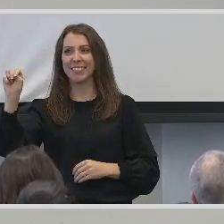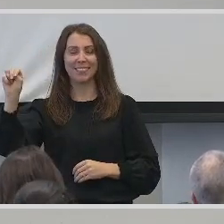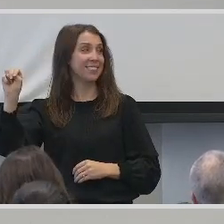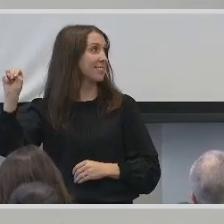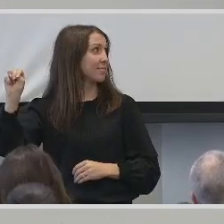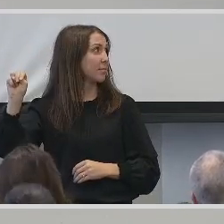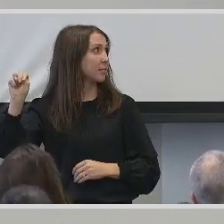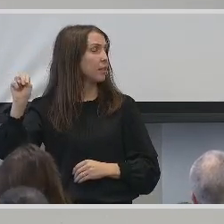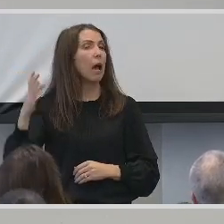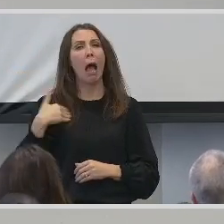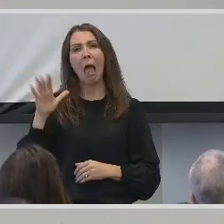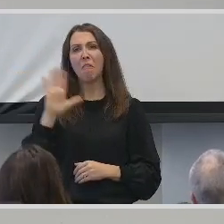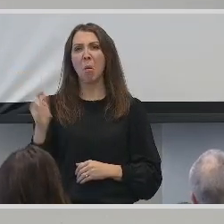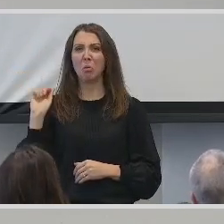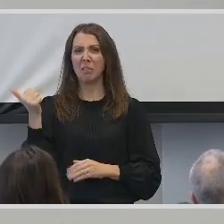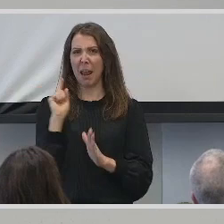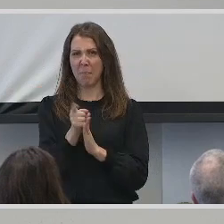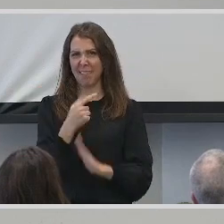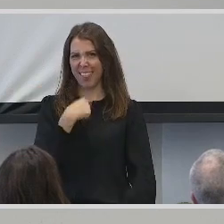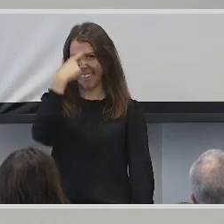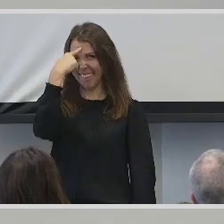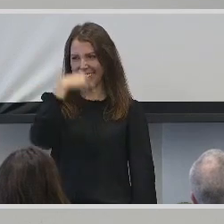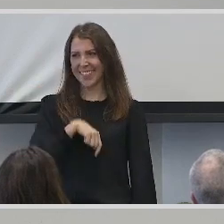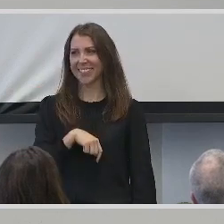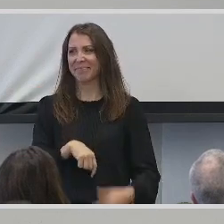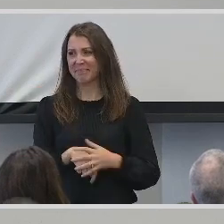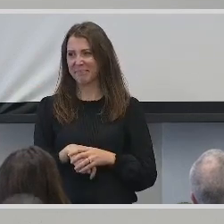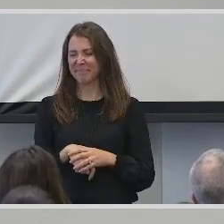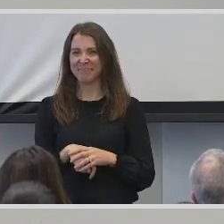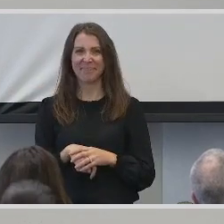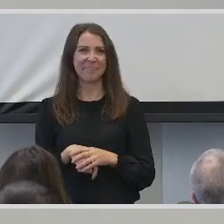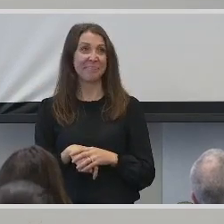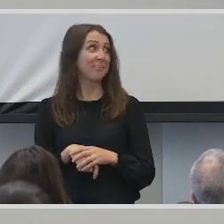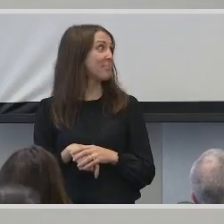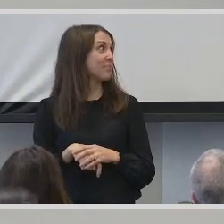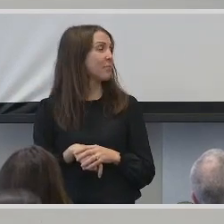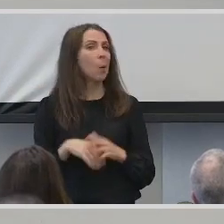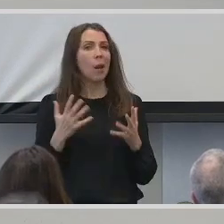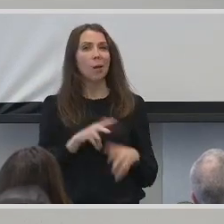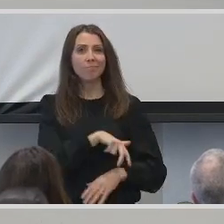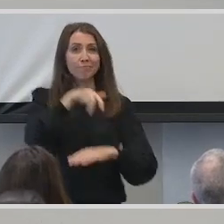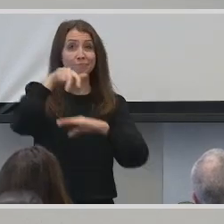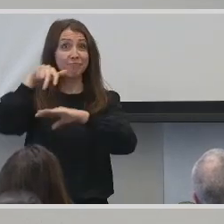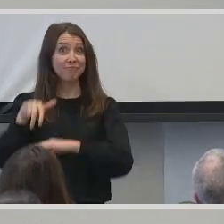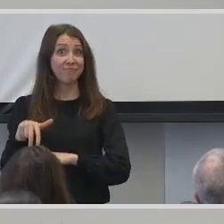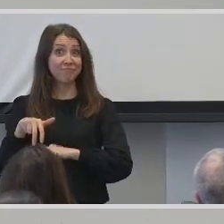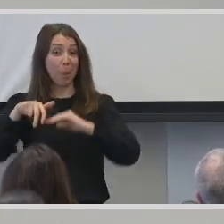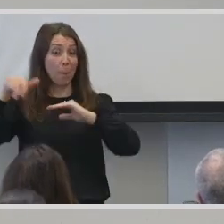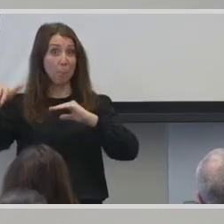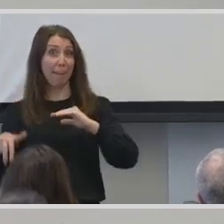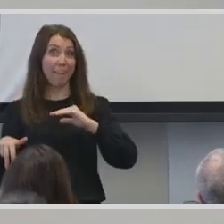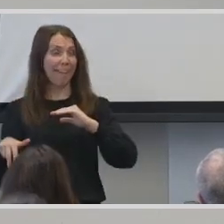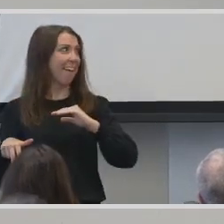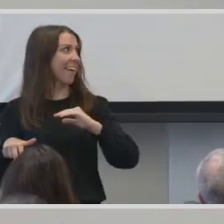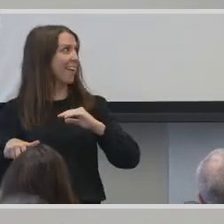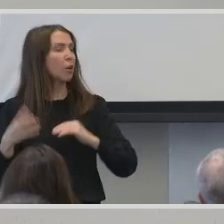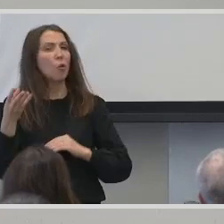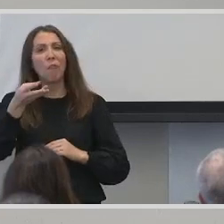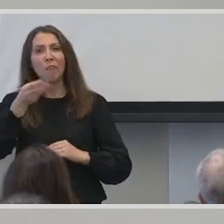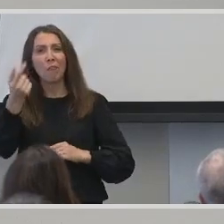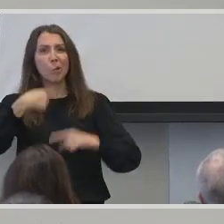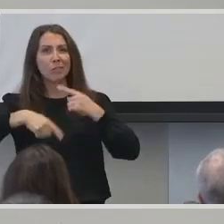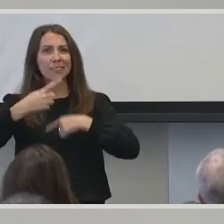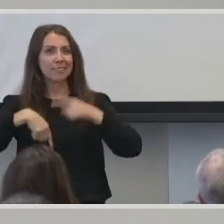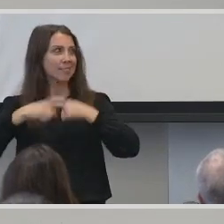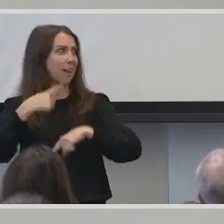Okay, I have about ten minutes, I think. Okay. So I'm going to step down from this, and I'm going to do a few sign